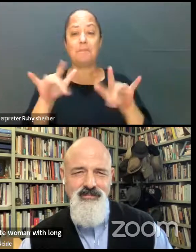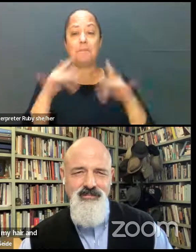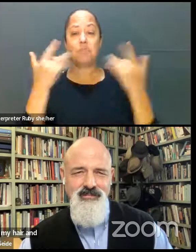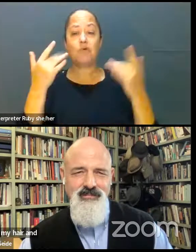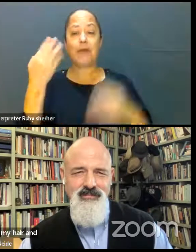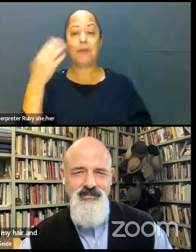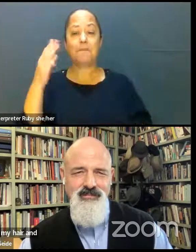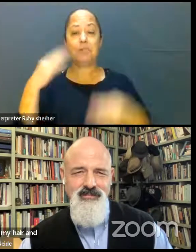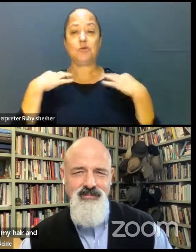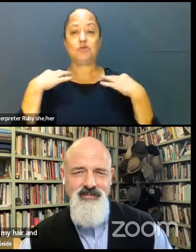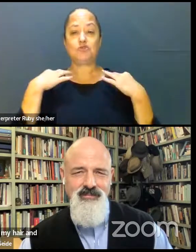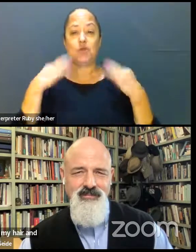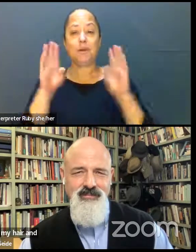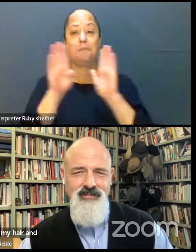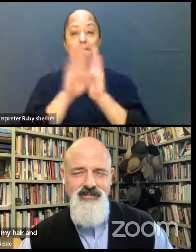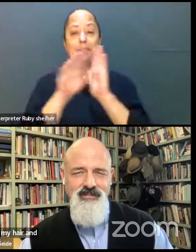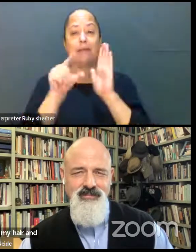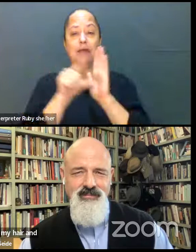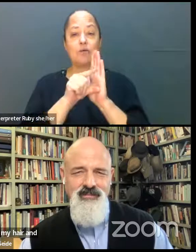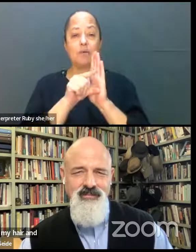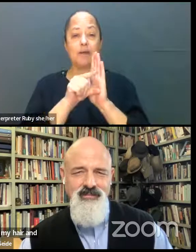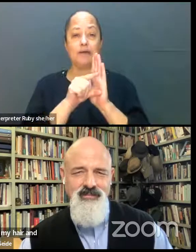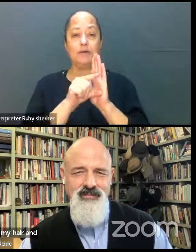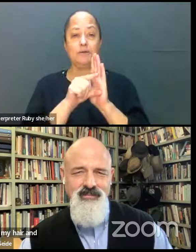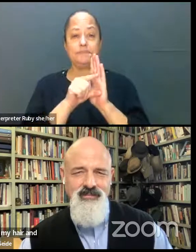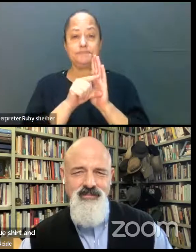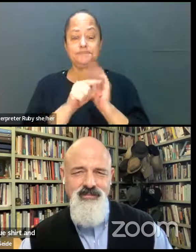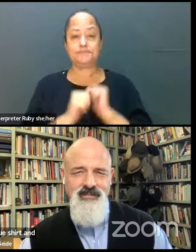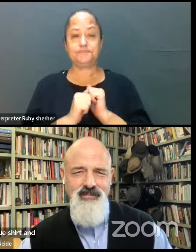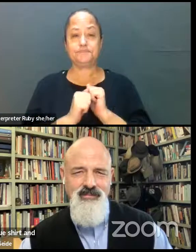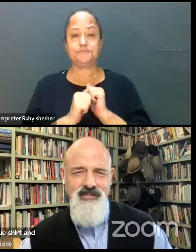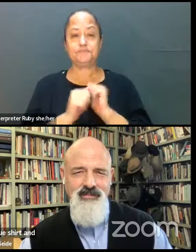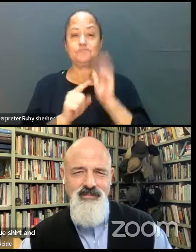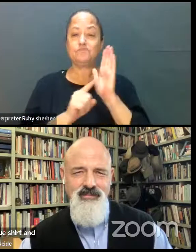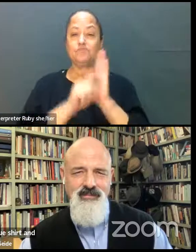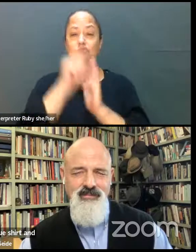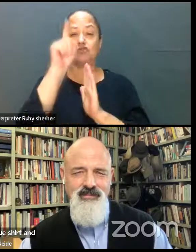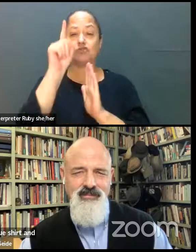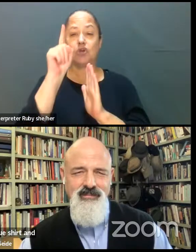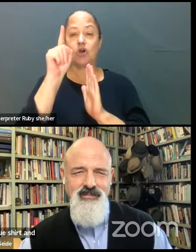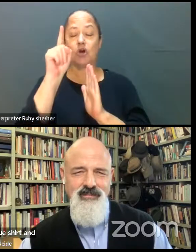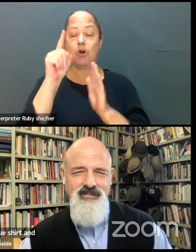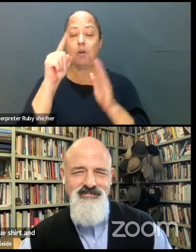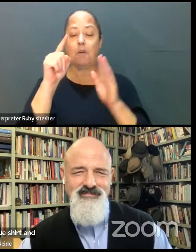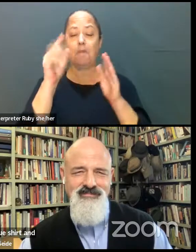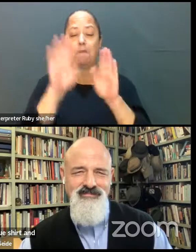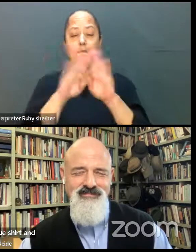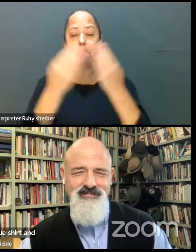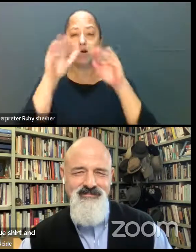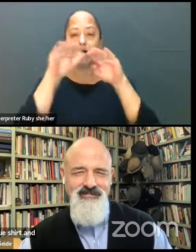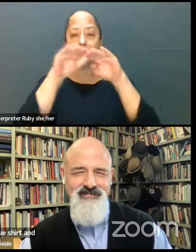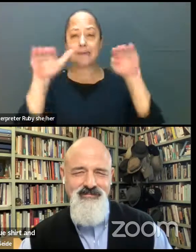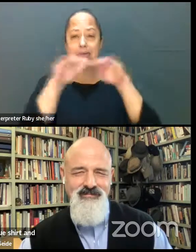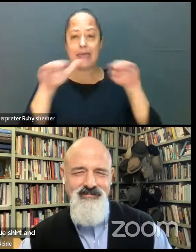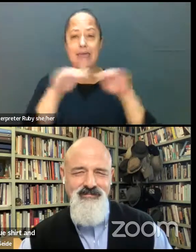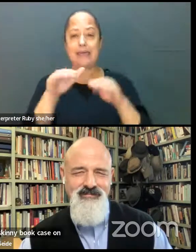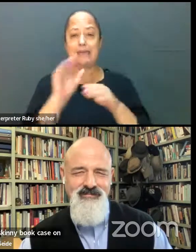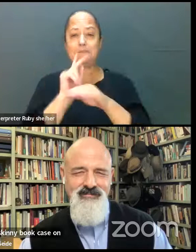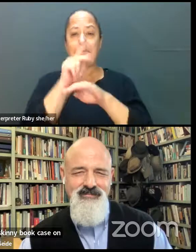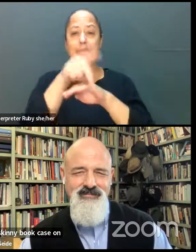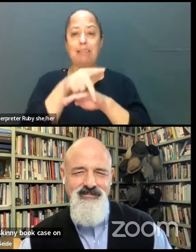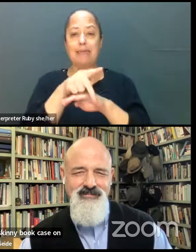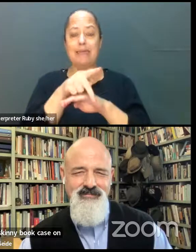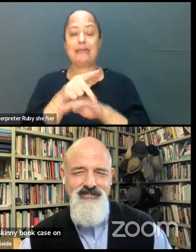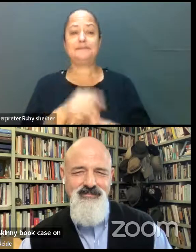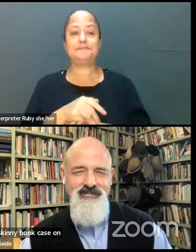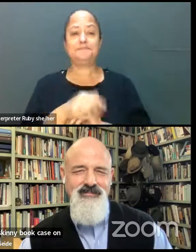And my background is a short, kind of a tall, skinny bookcase on one side with a plant and some books. And on the other is